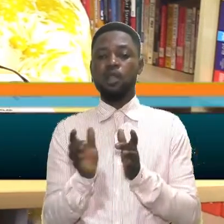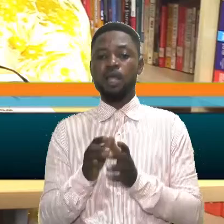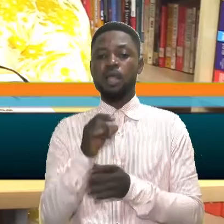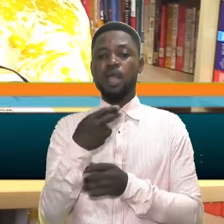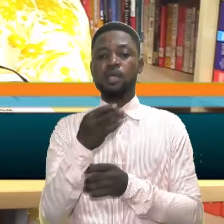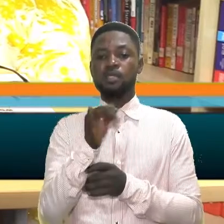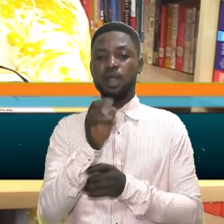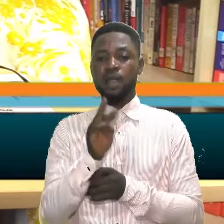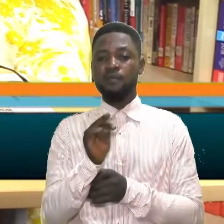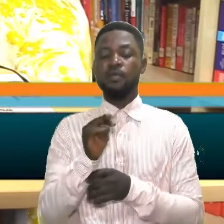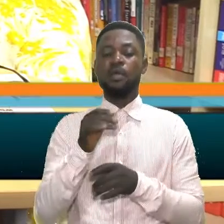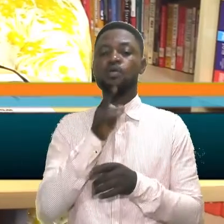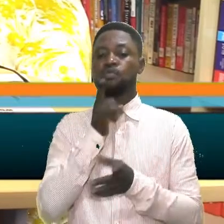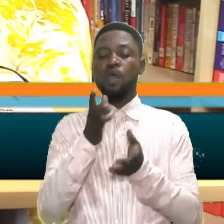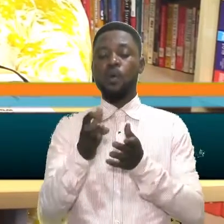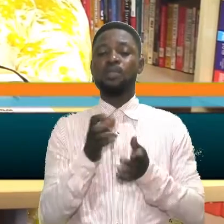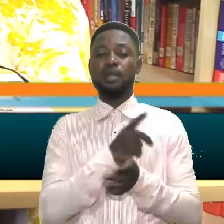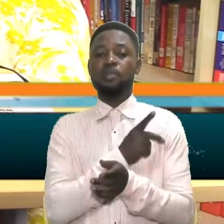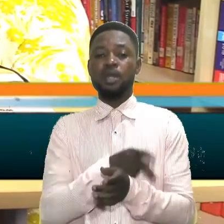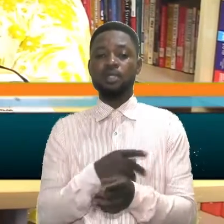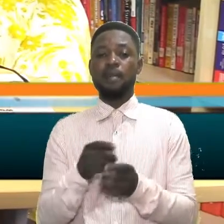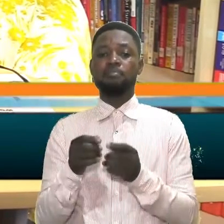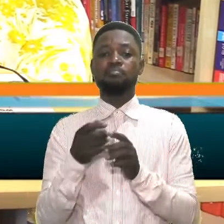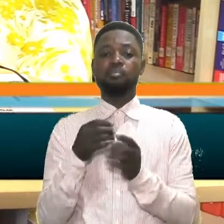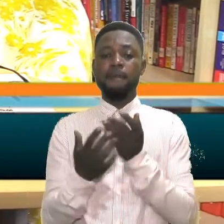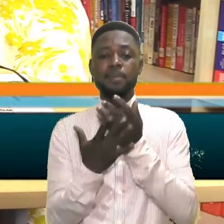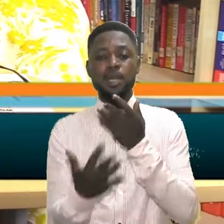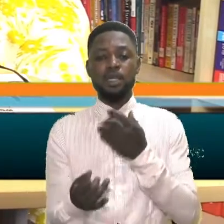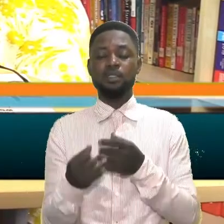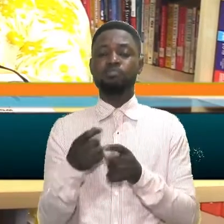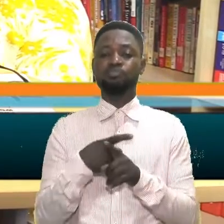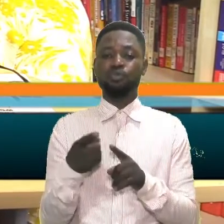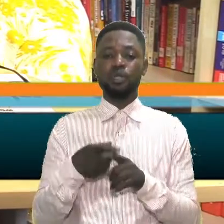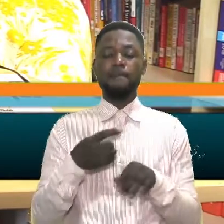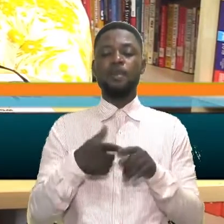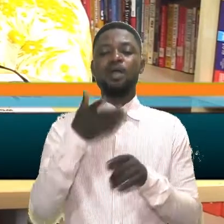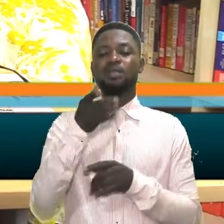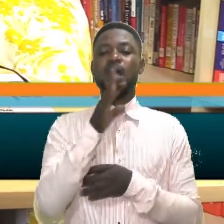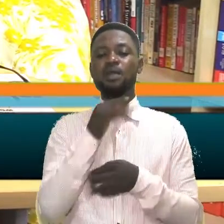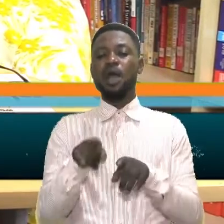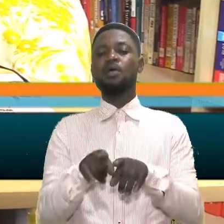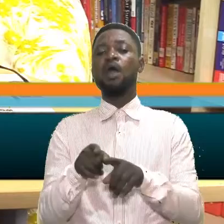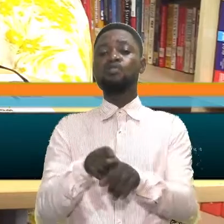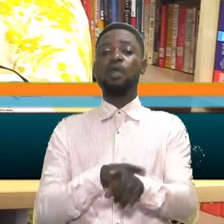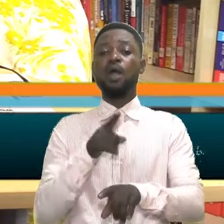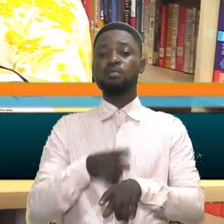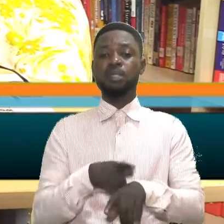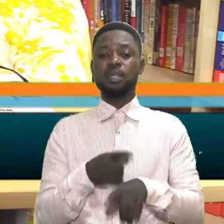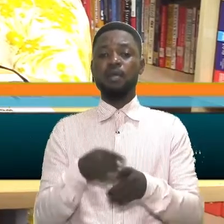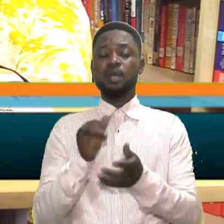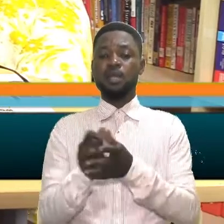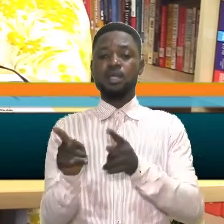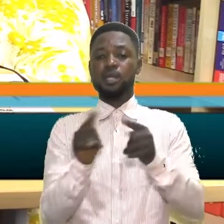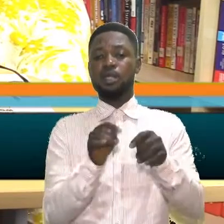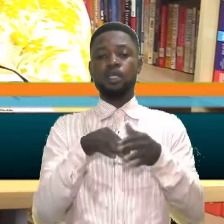child contracted HIV-AIDS, unwanted pregnancy, bleeding, bruises, lacerations. But there are long-term signs which are more